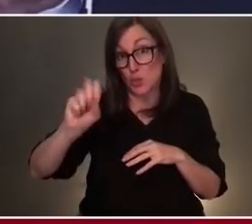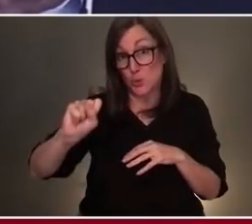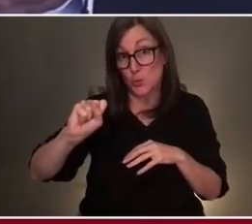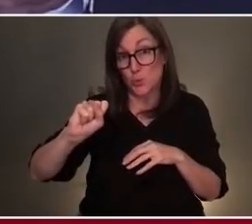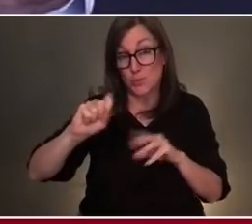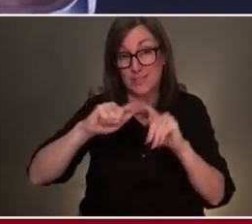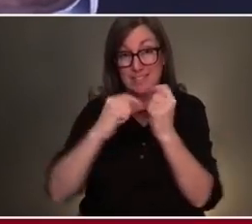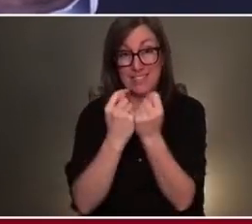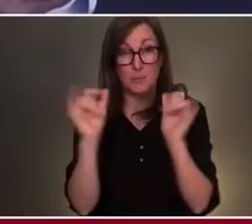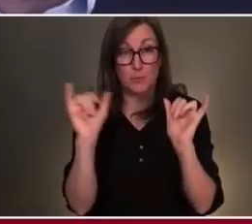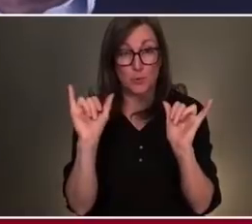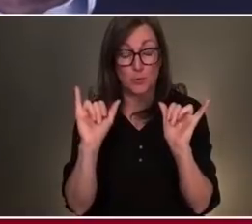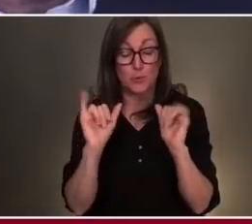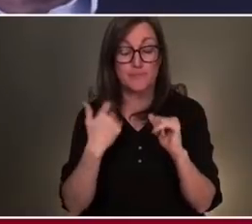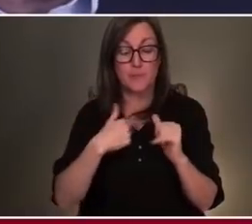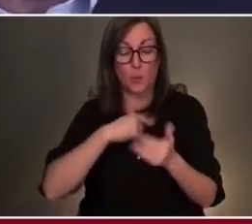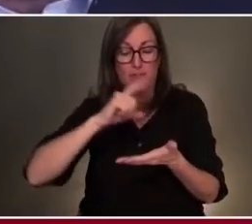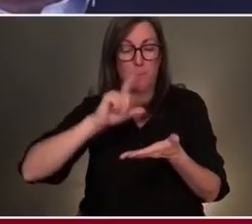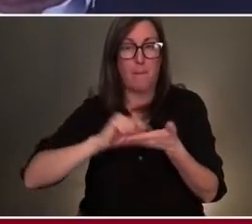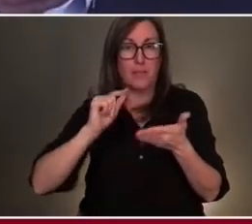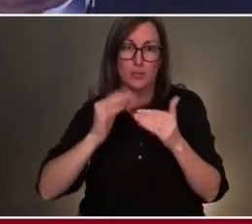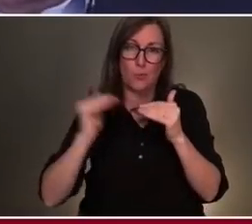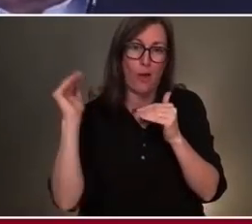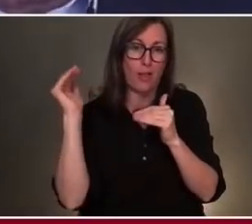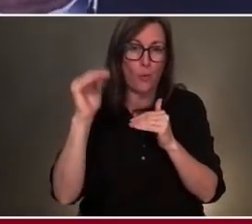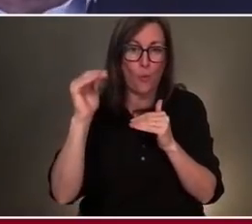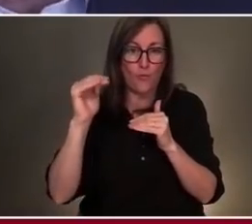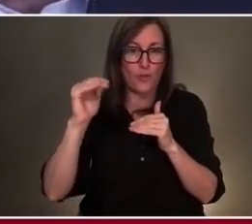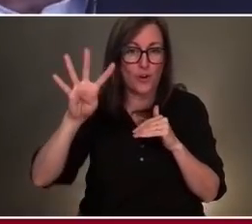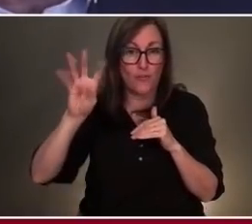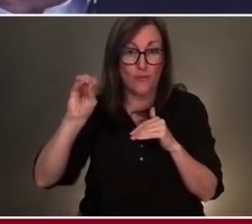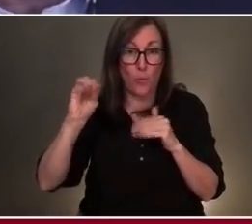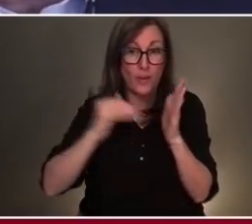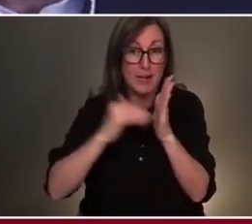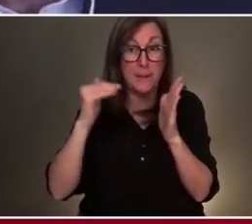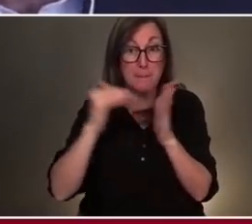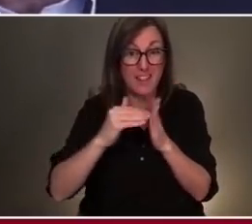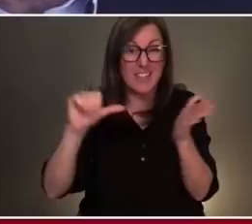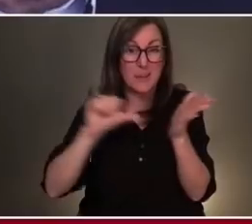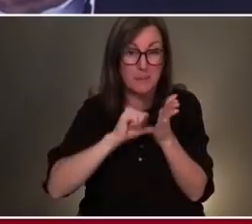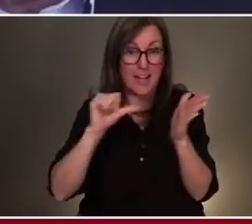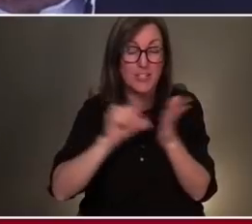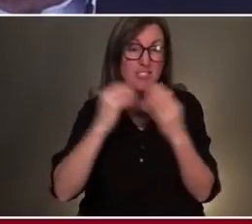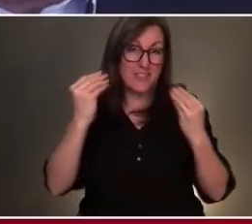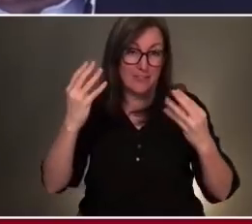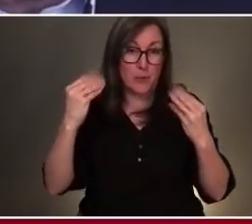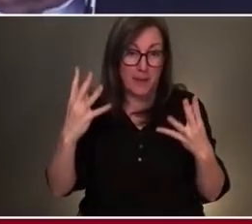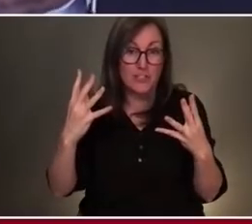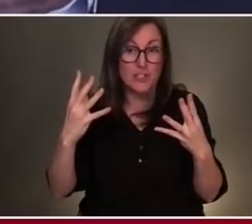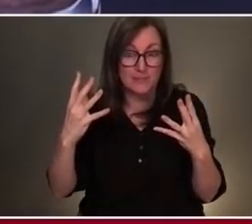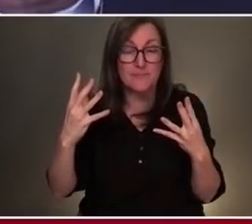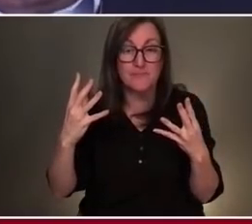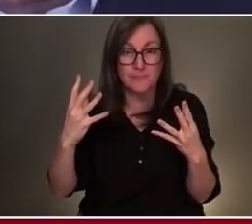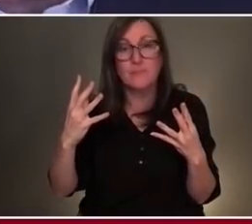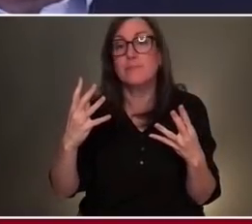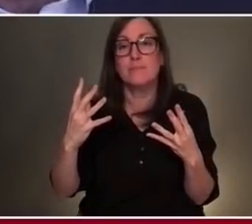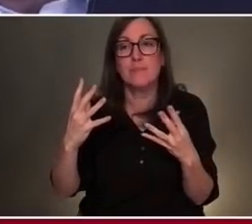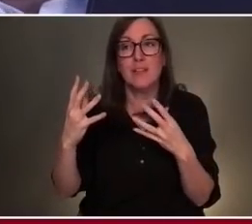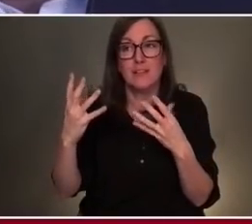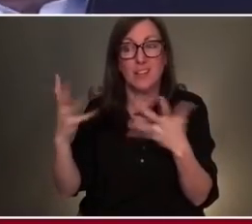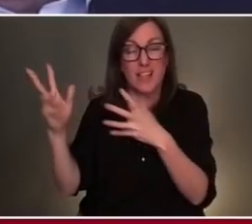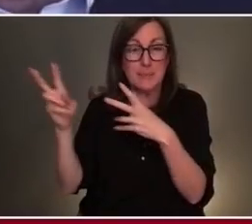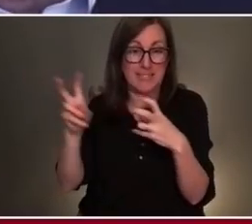have right now published well over 40 million pages of information and have been downloaded